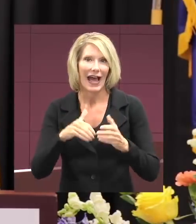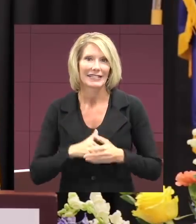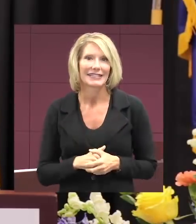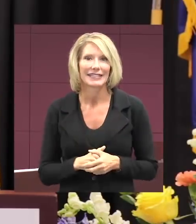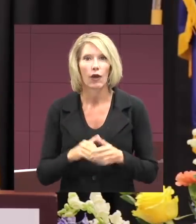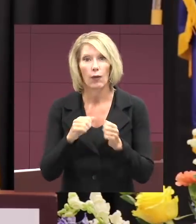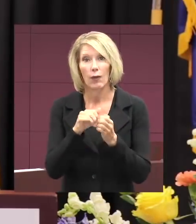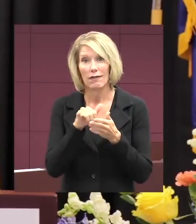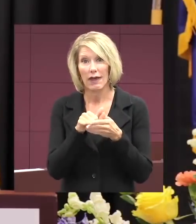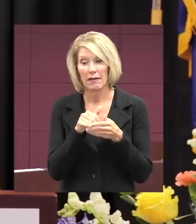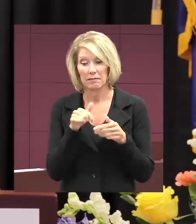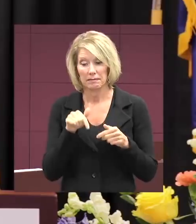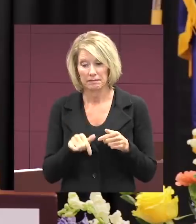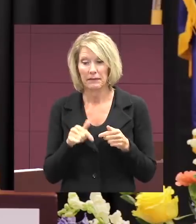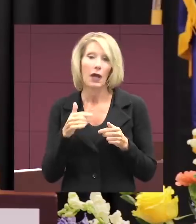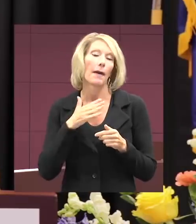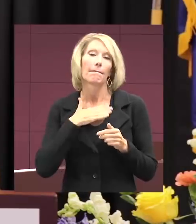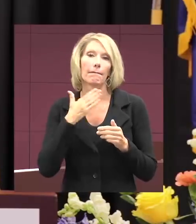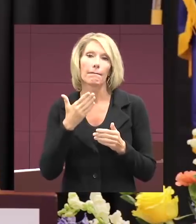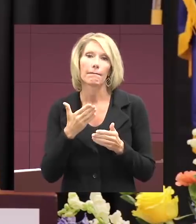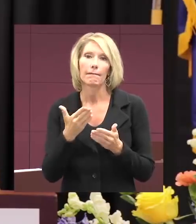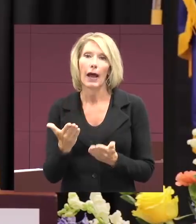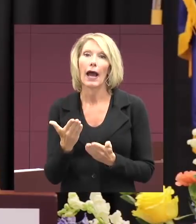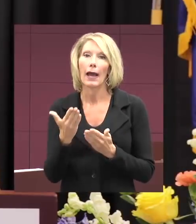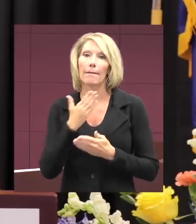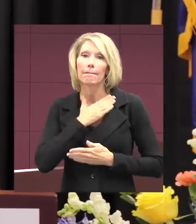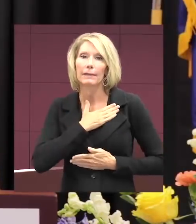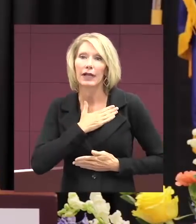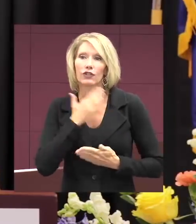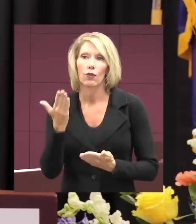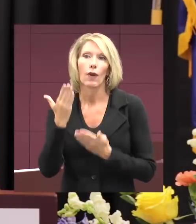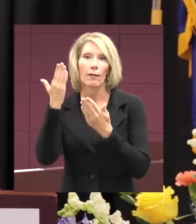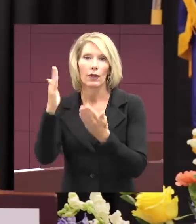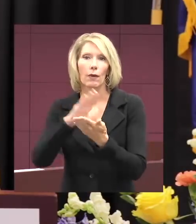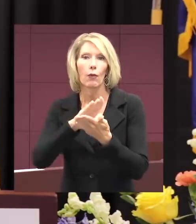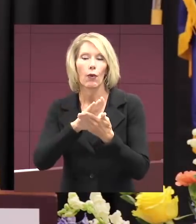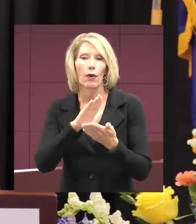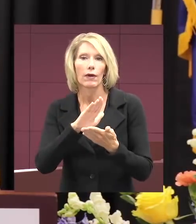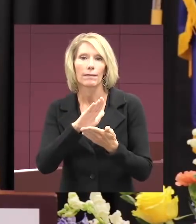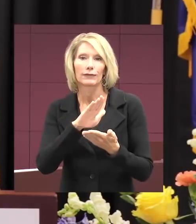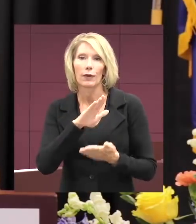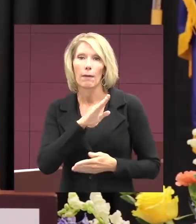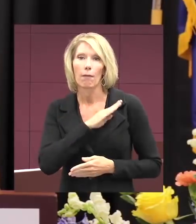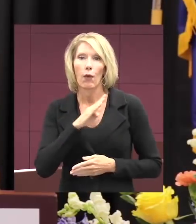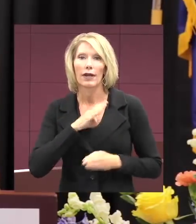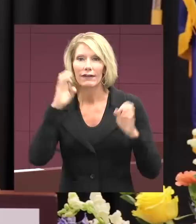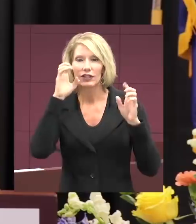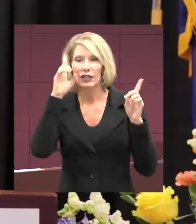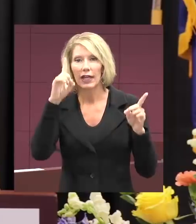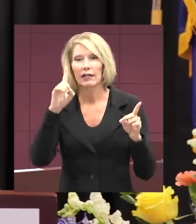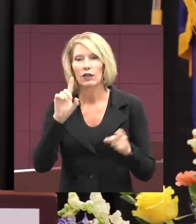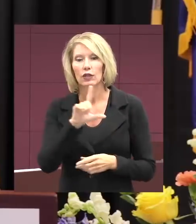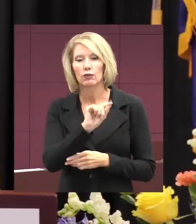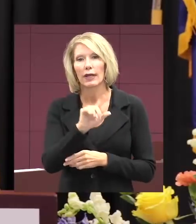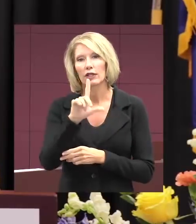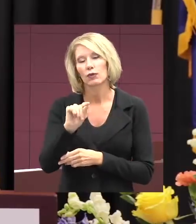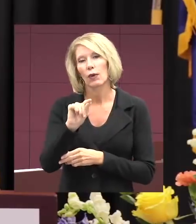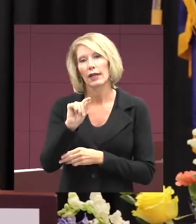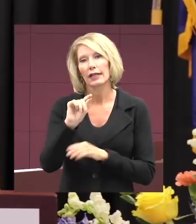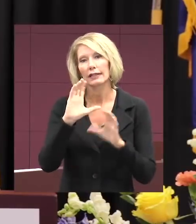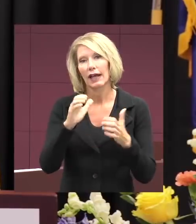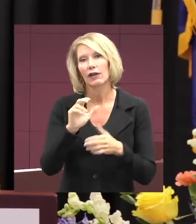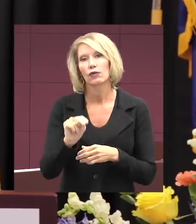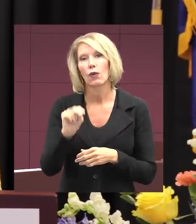And with that, it is my distinct pleasure to present to the Board of Education the 2020 graduating class of Omaha